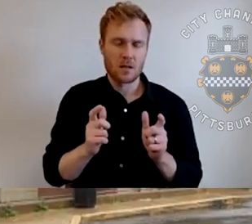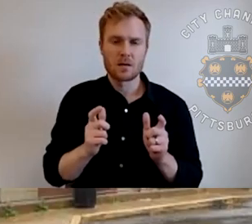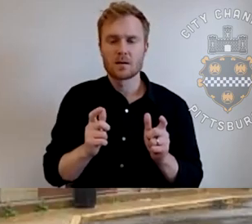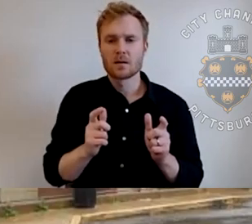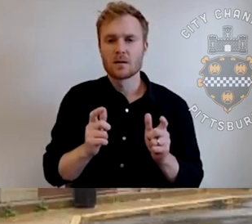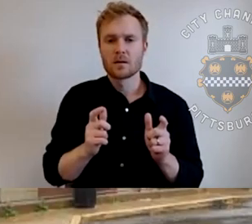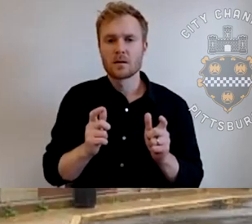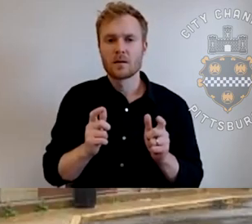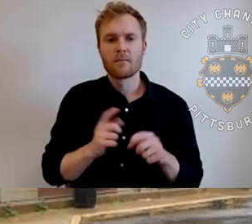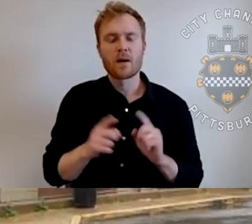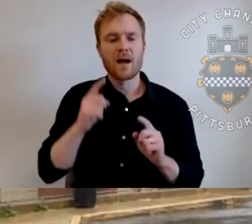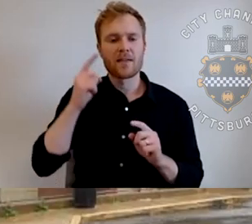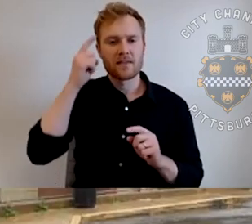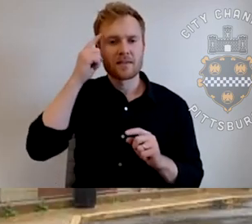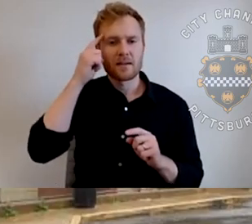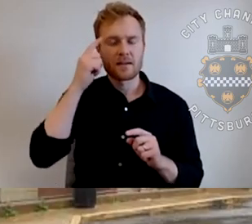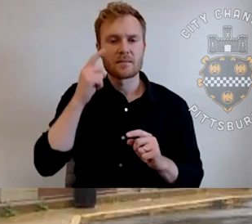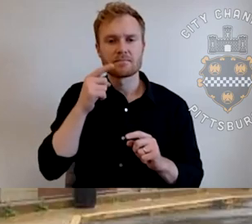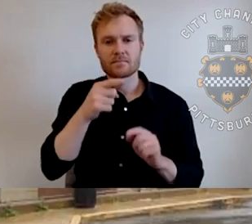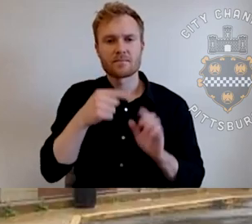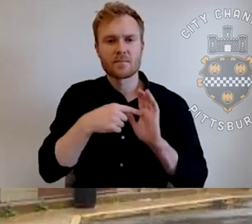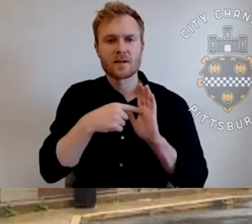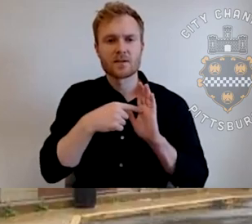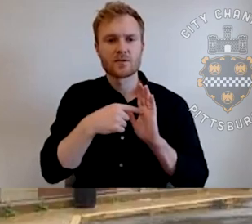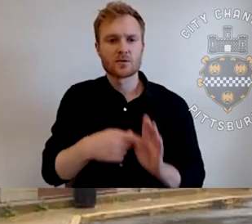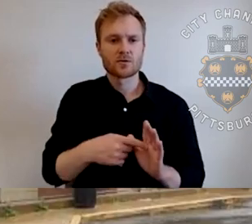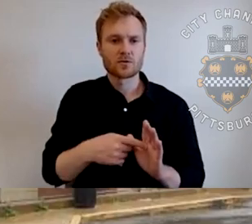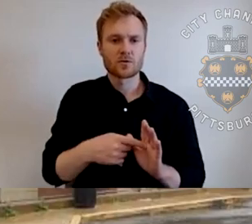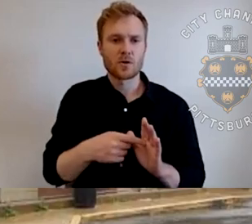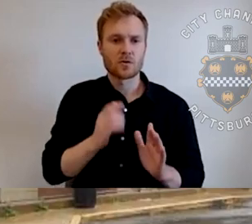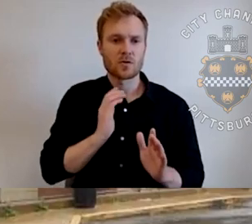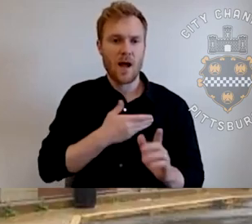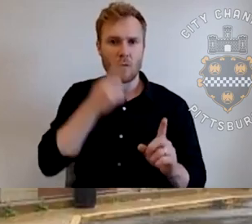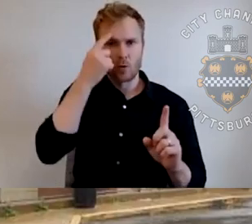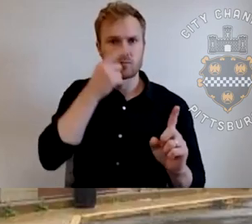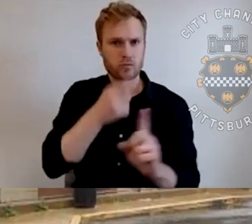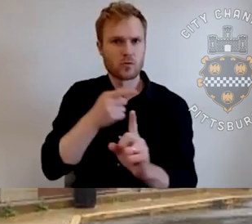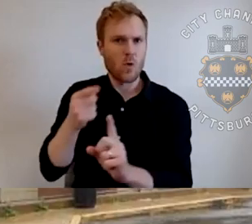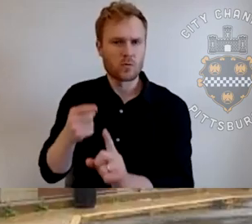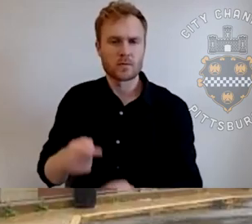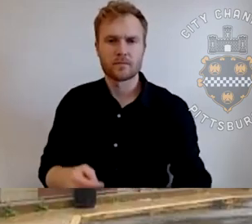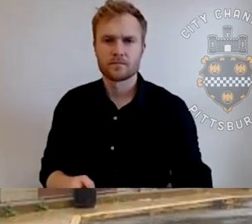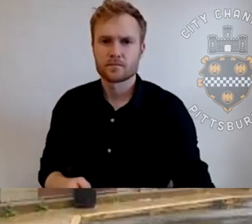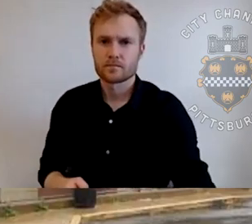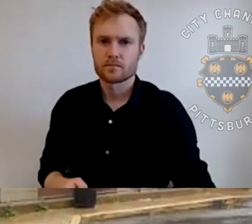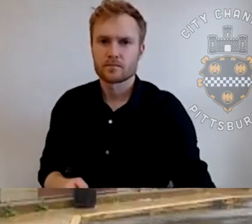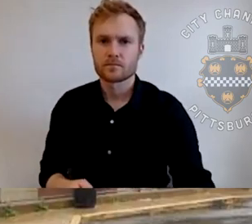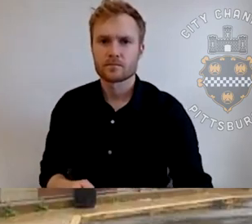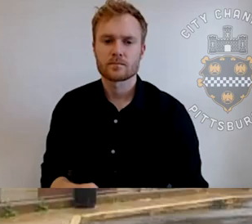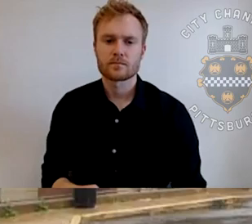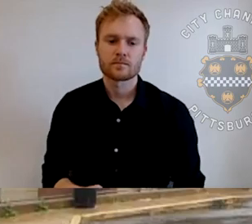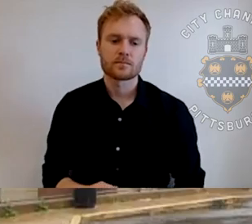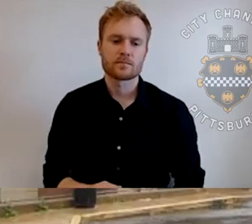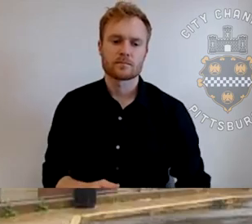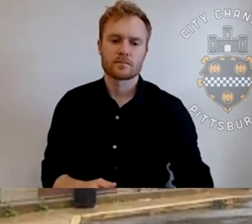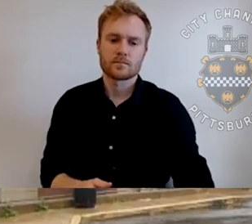are kind of, you know, illustrative of what we, what we try to do and what we try to accomplish. So the, you know, we, we